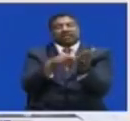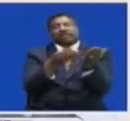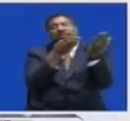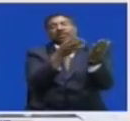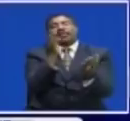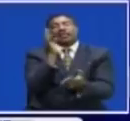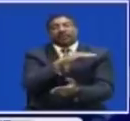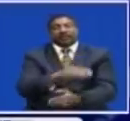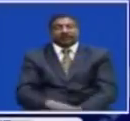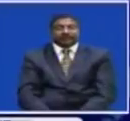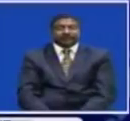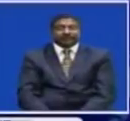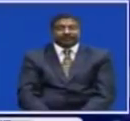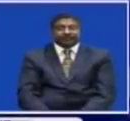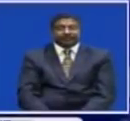RDA